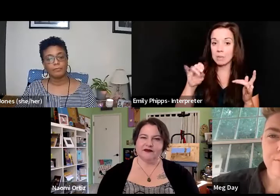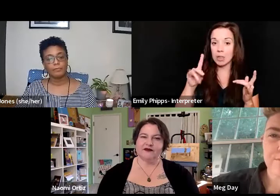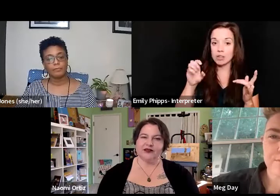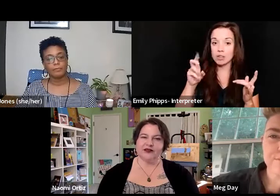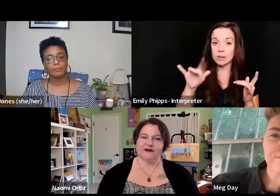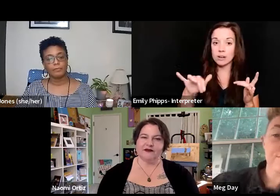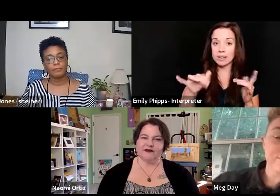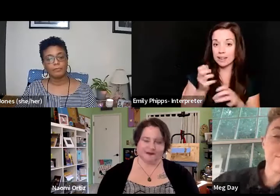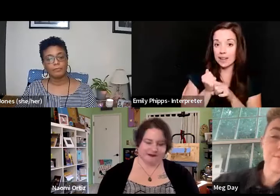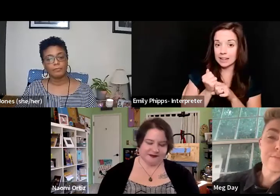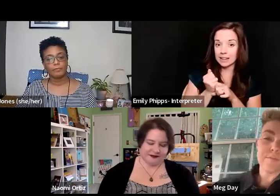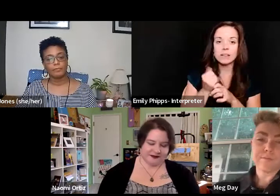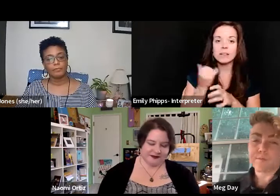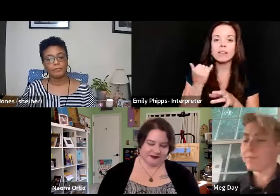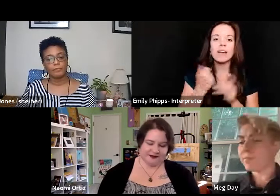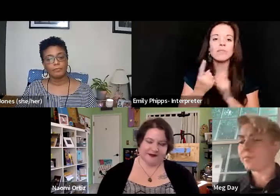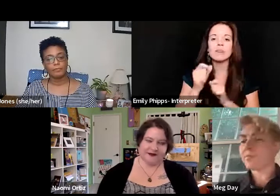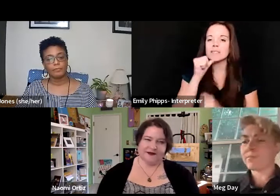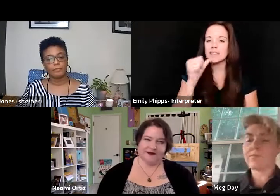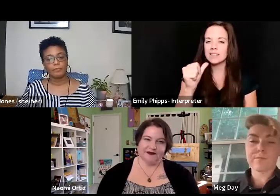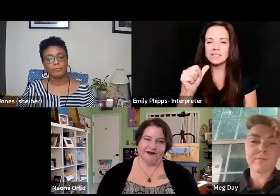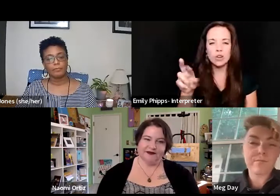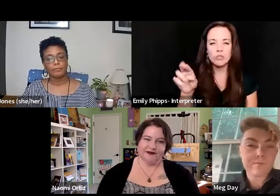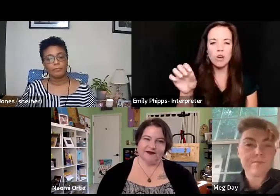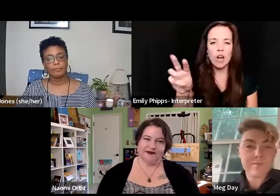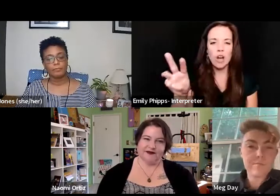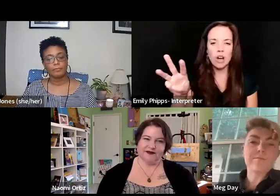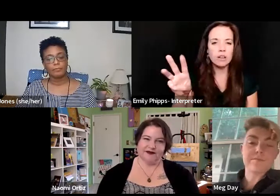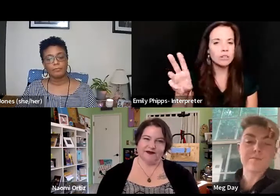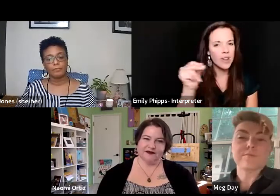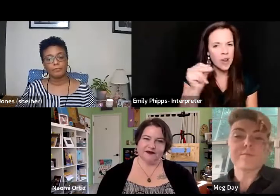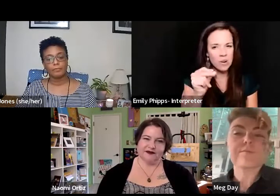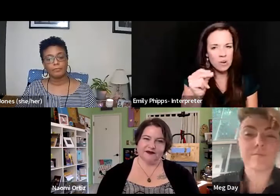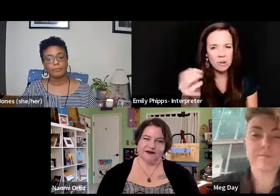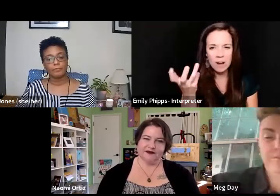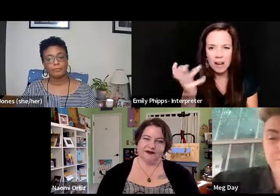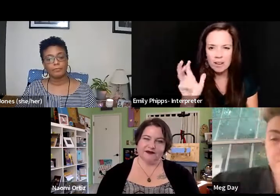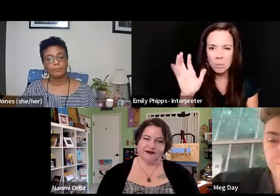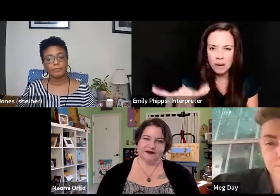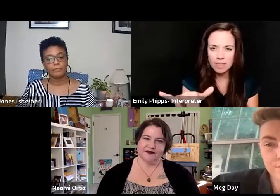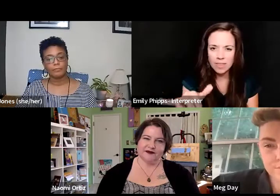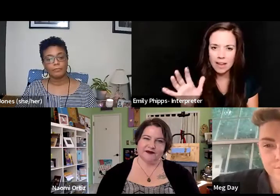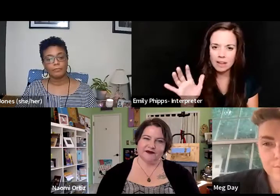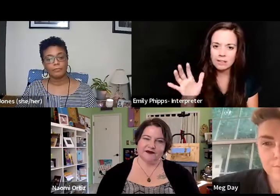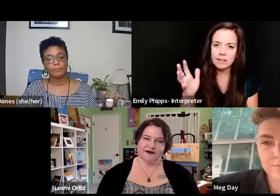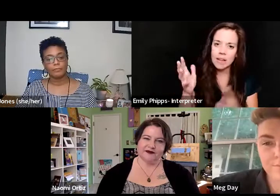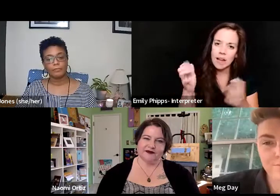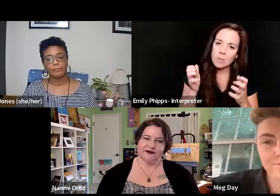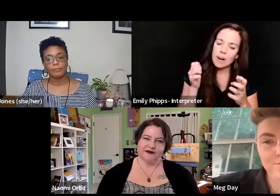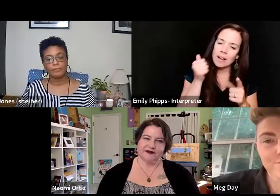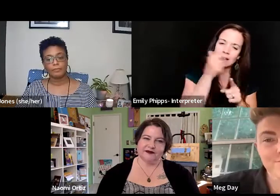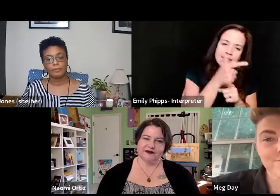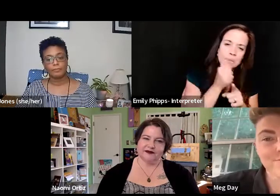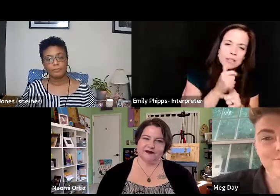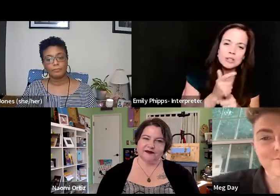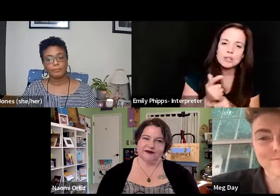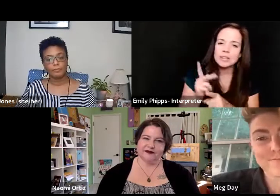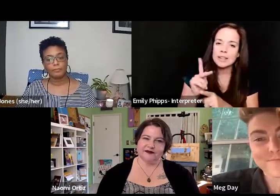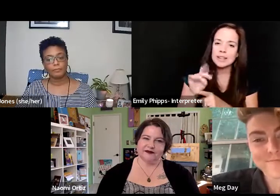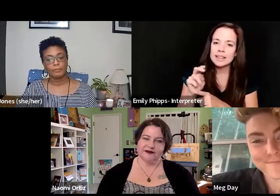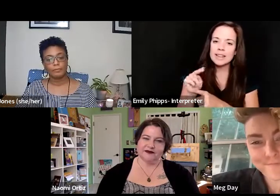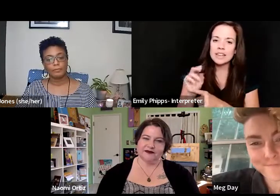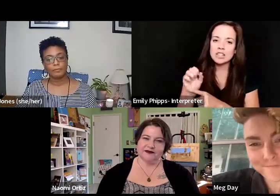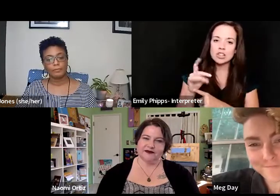doesn't, you know, because they're too raw. Like, I don't want that. I don't want, I guess I just want siblinghood and kinship to continue to be our